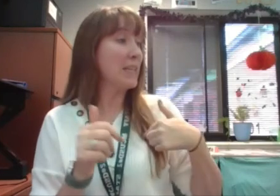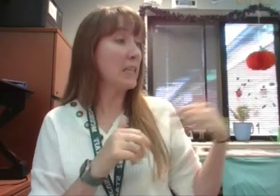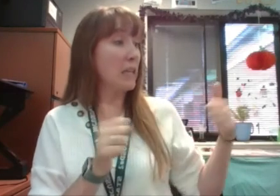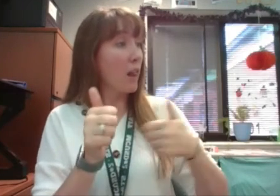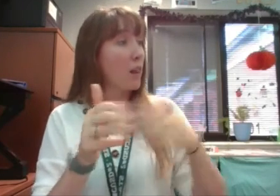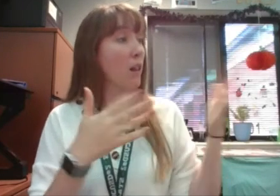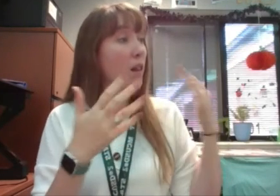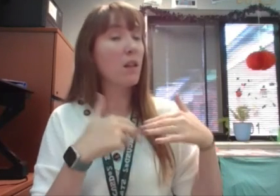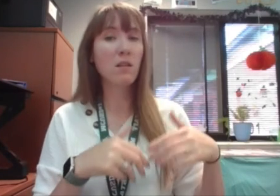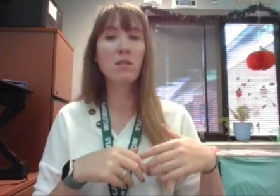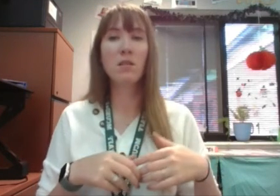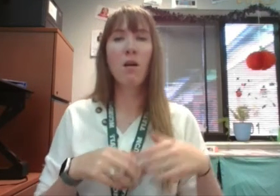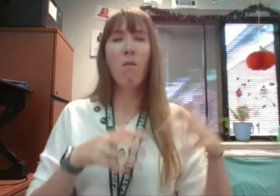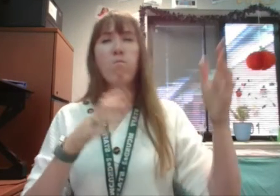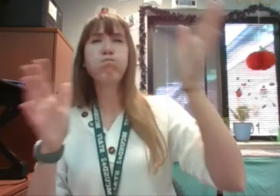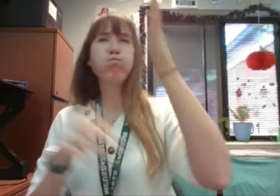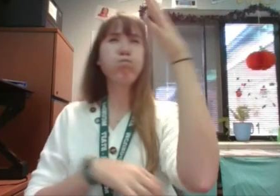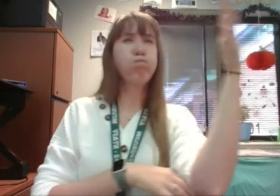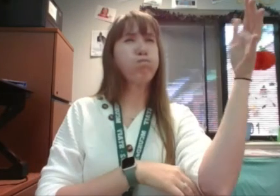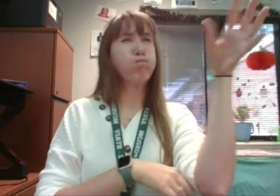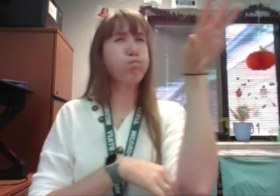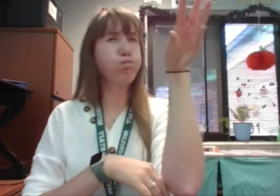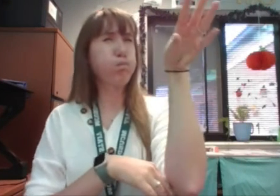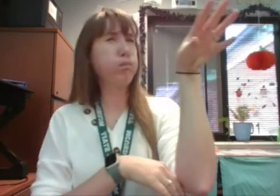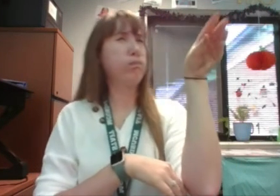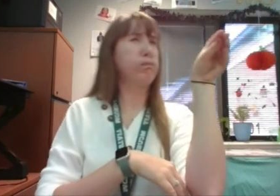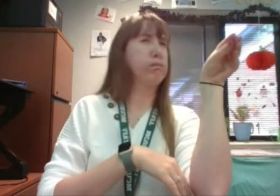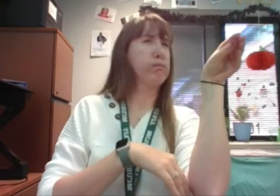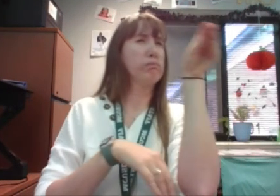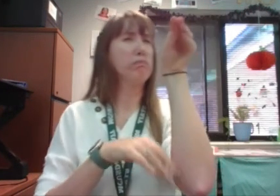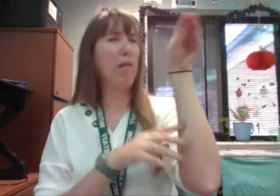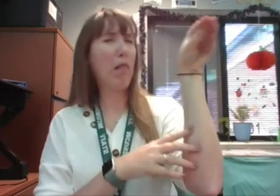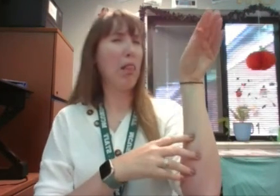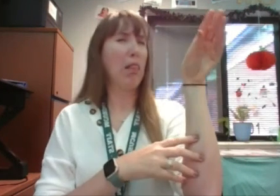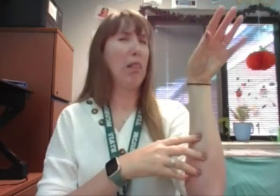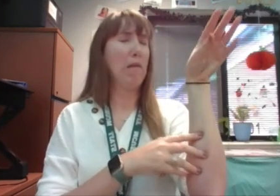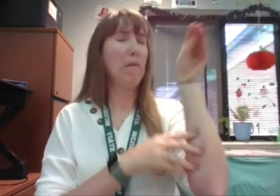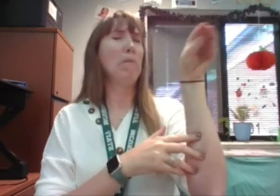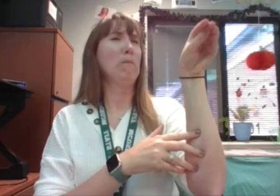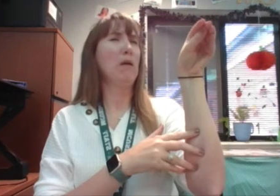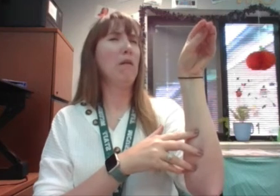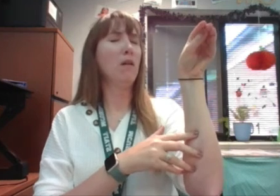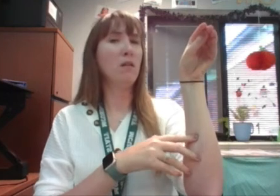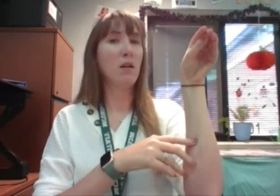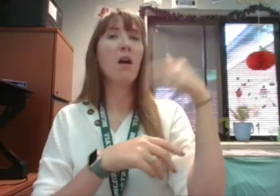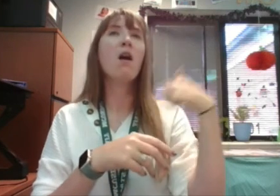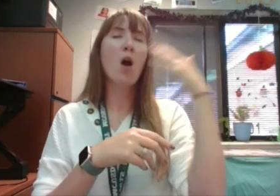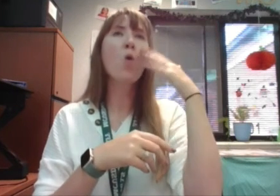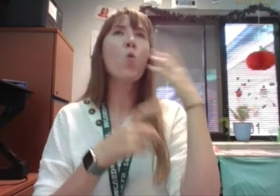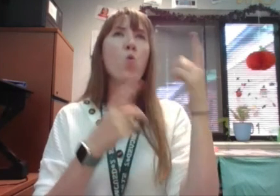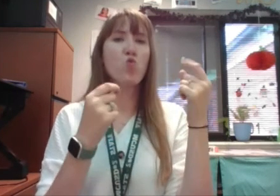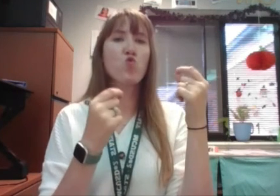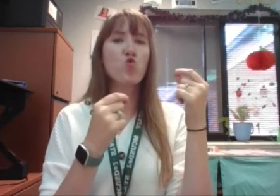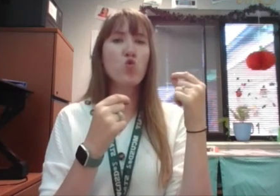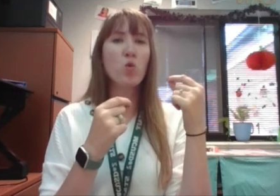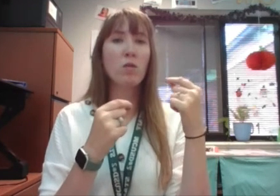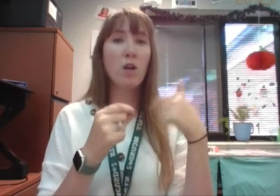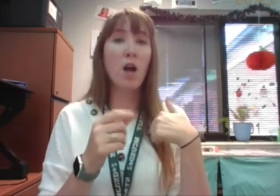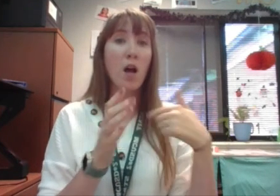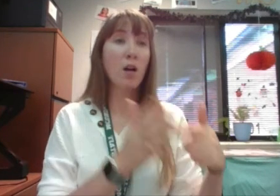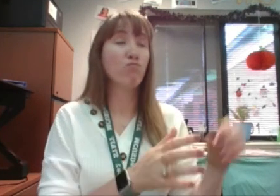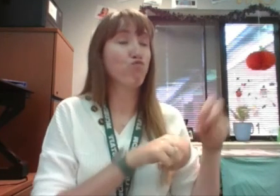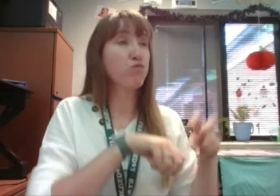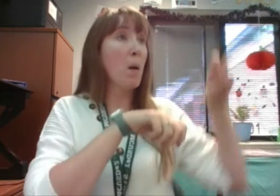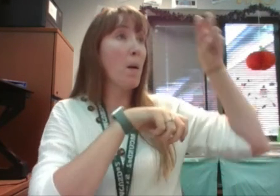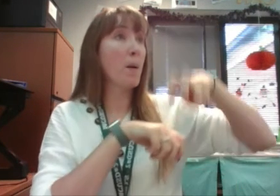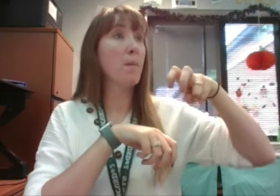gusts of wind. The big beacon stands dark and still. I know what to do. I jump to where the matches are